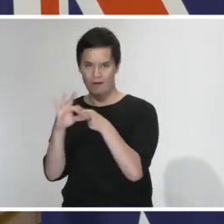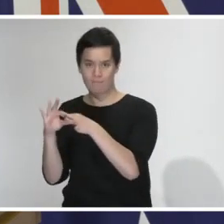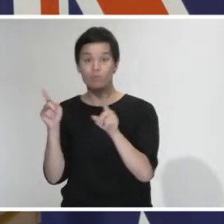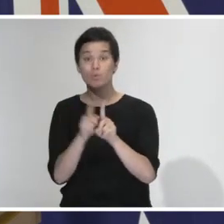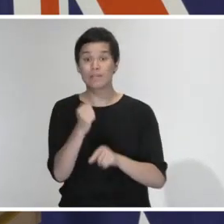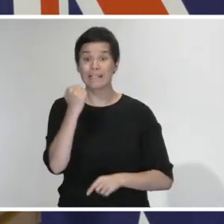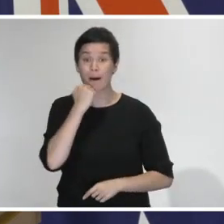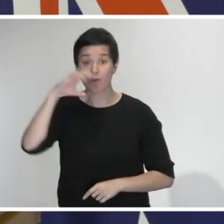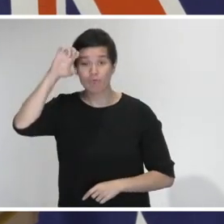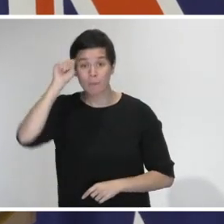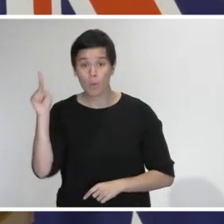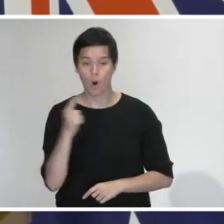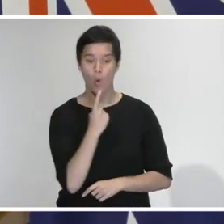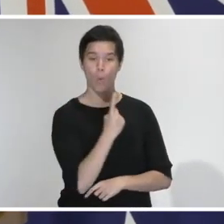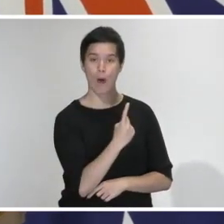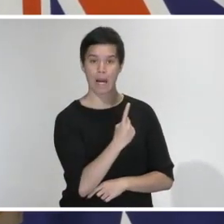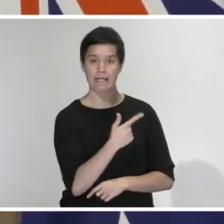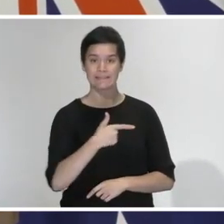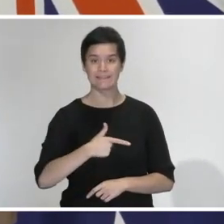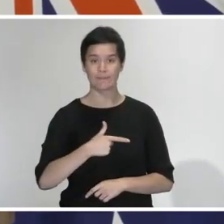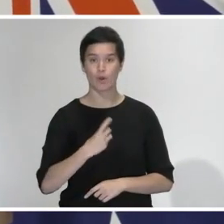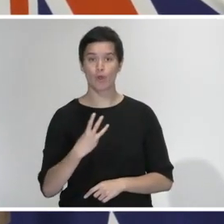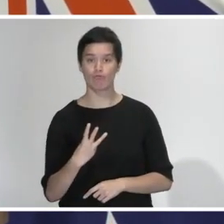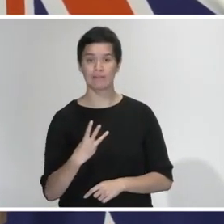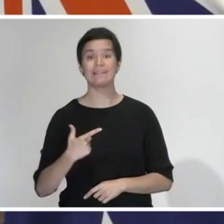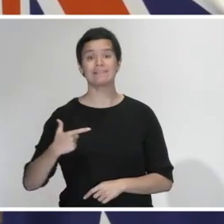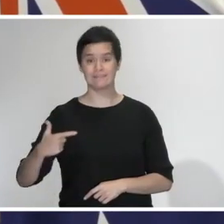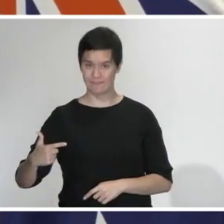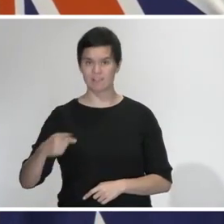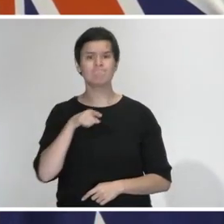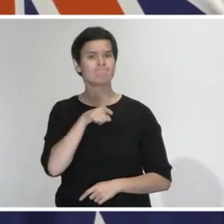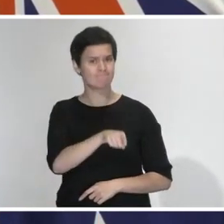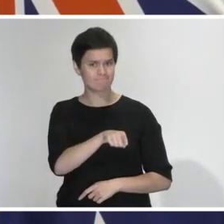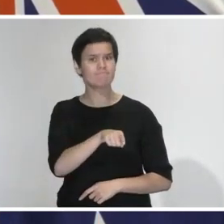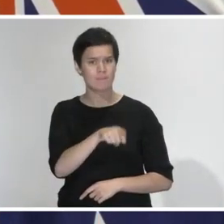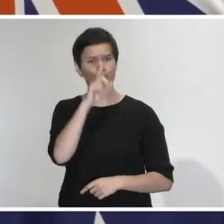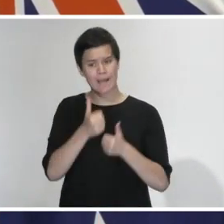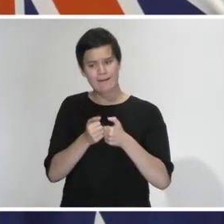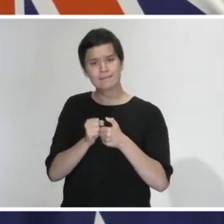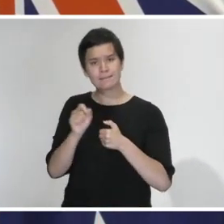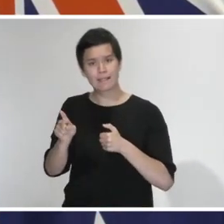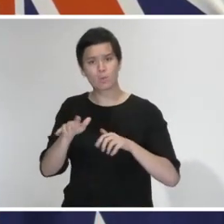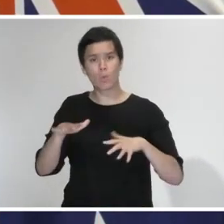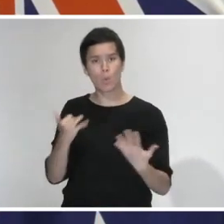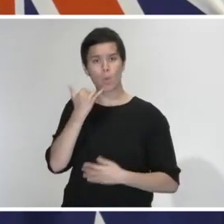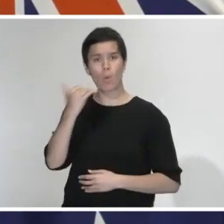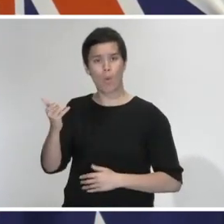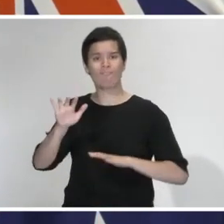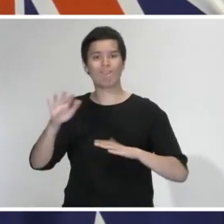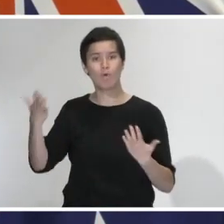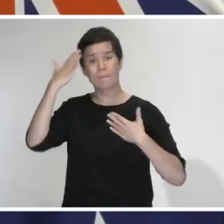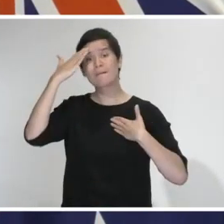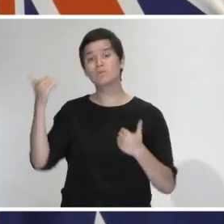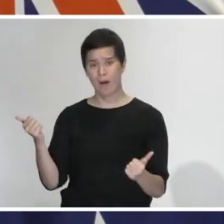we are monitoring the number of people who are referencing COVID-19 when they call in that number and we can see that there have been